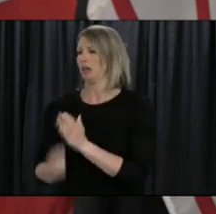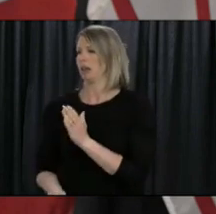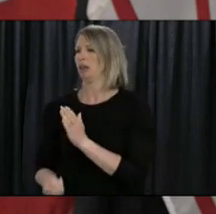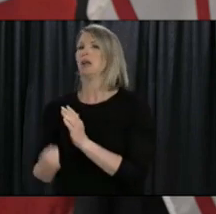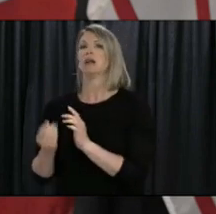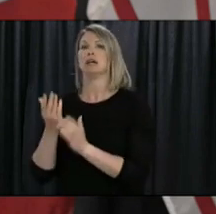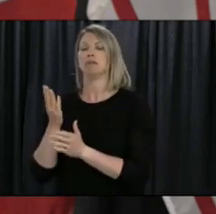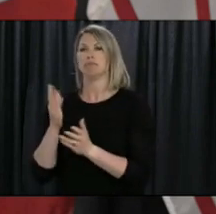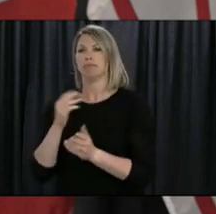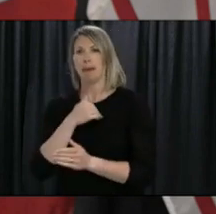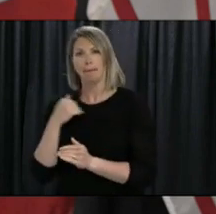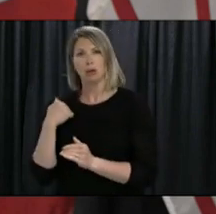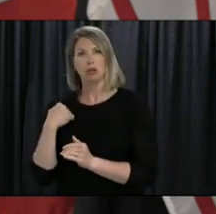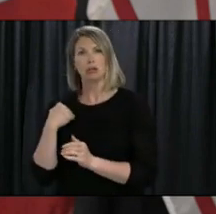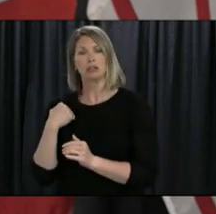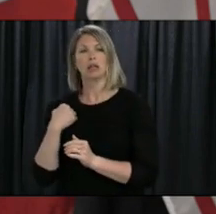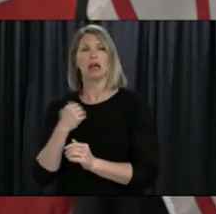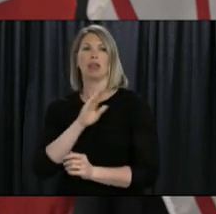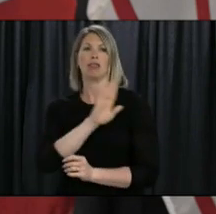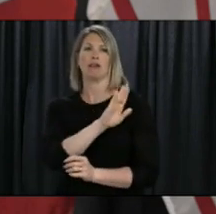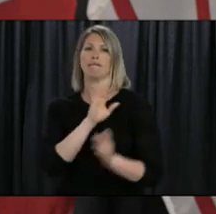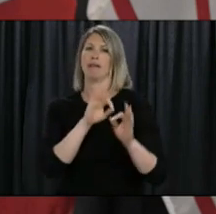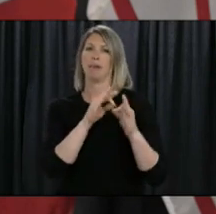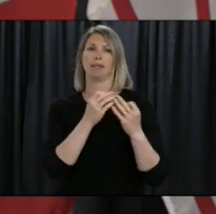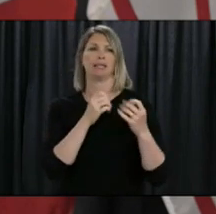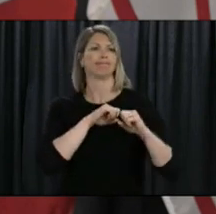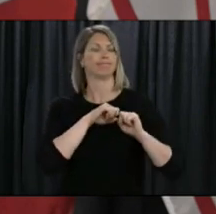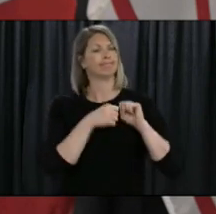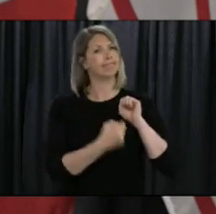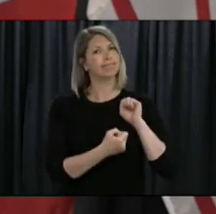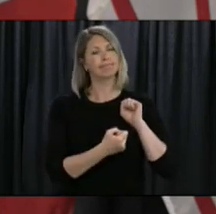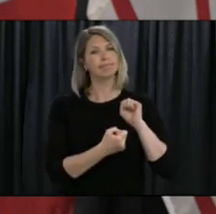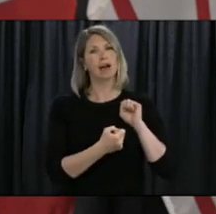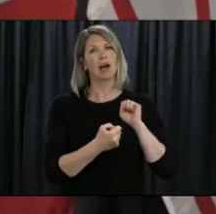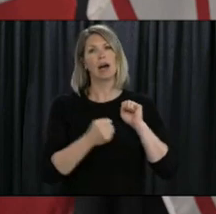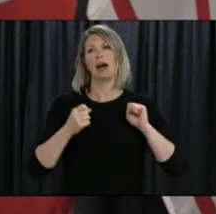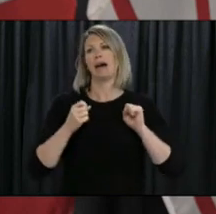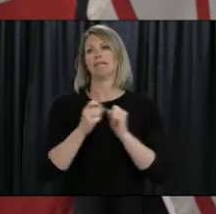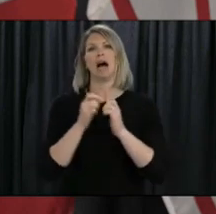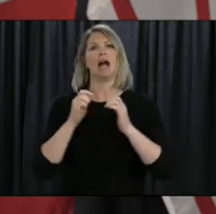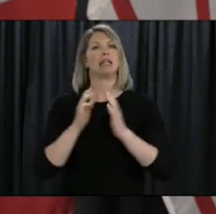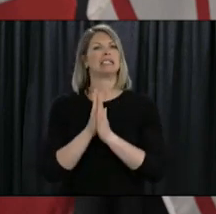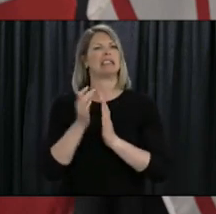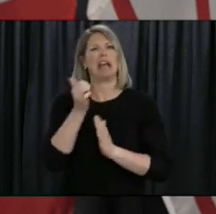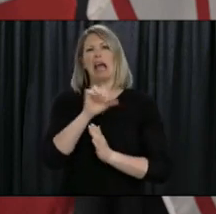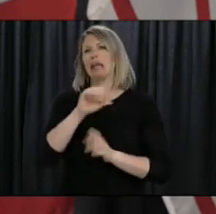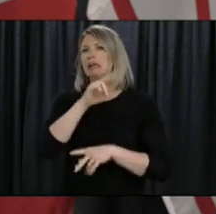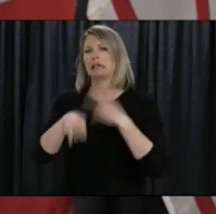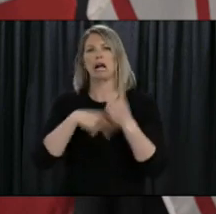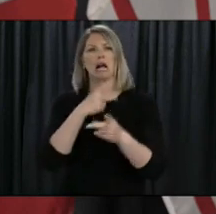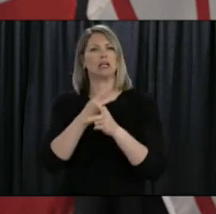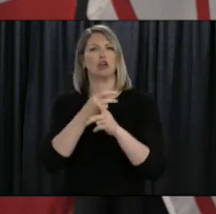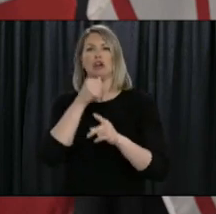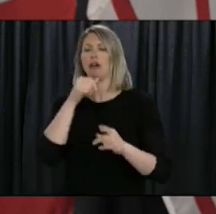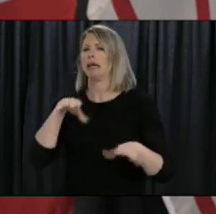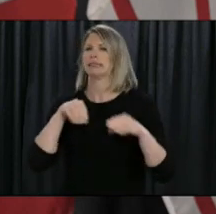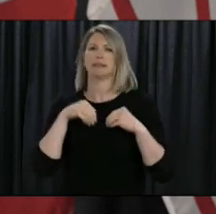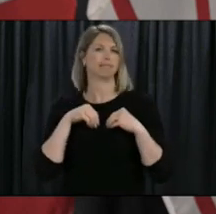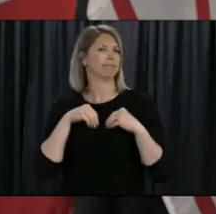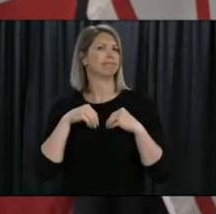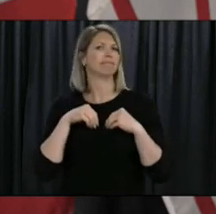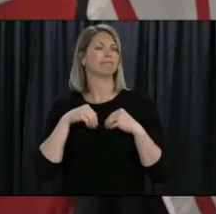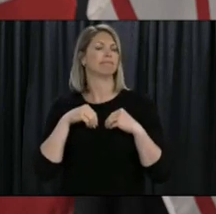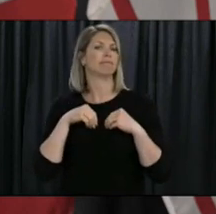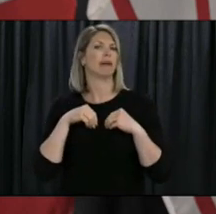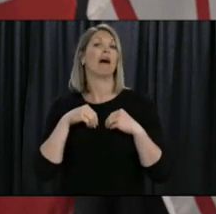never be understated. Violence in any form will not be tolerated. And I want to thank